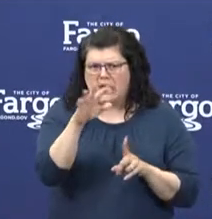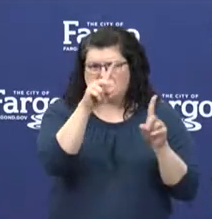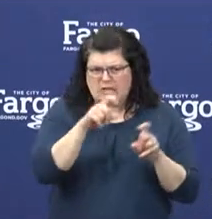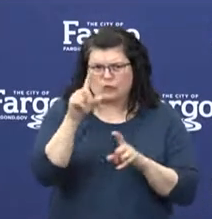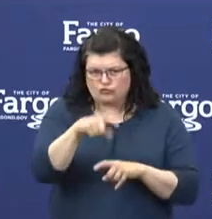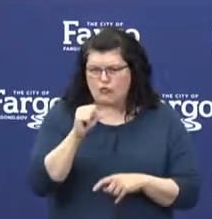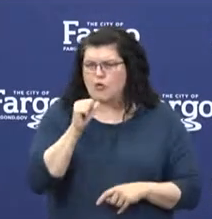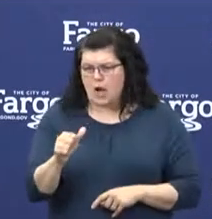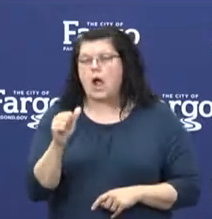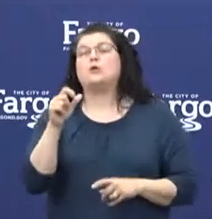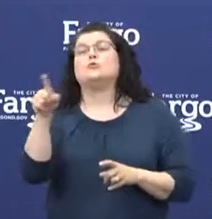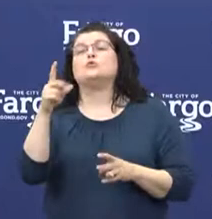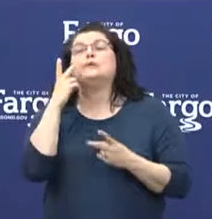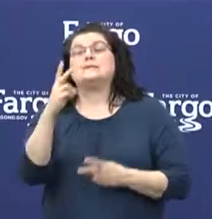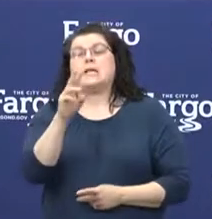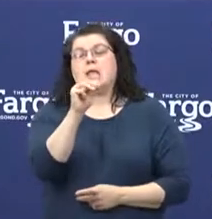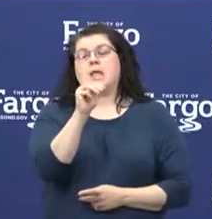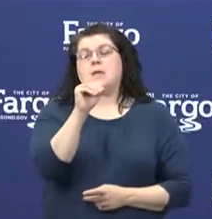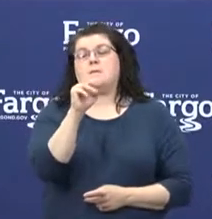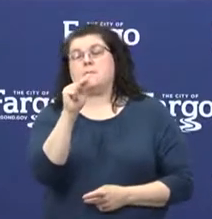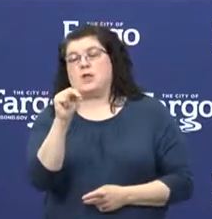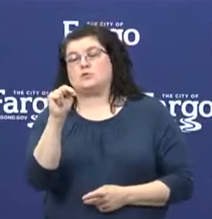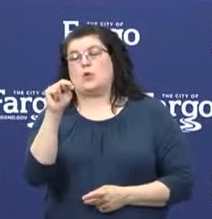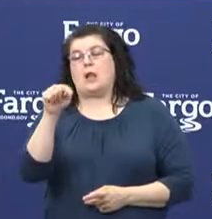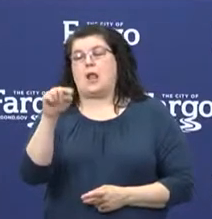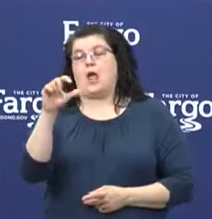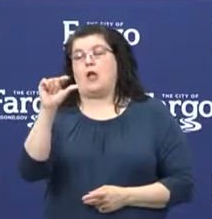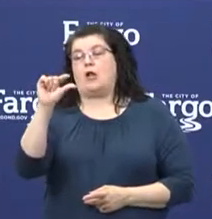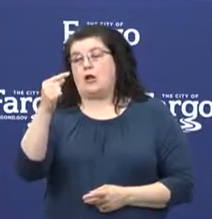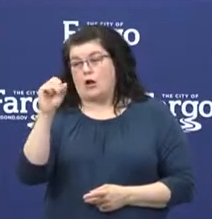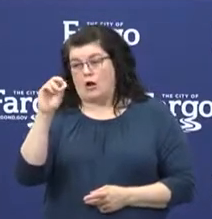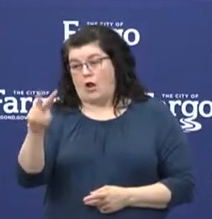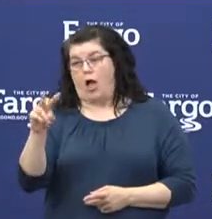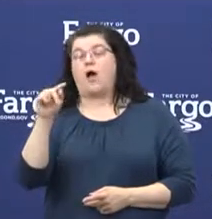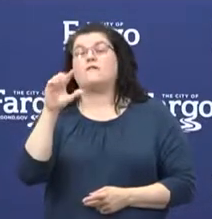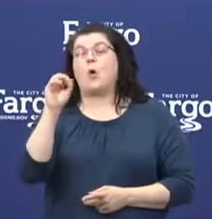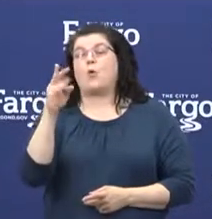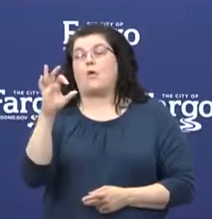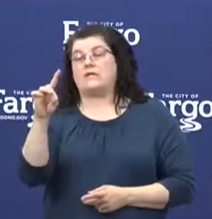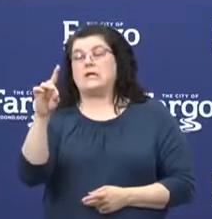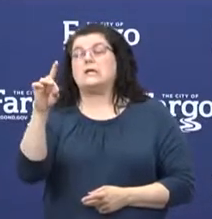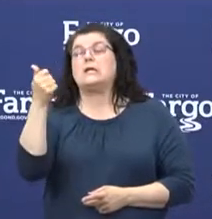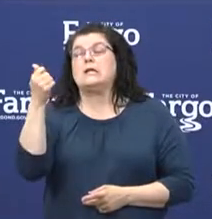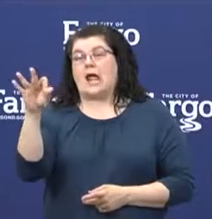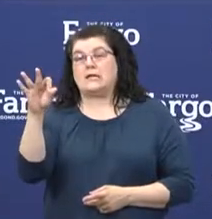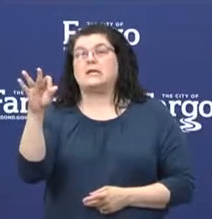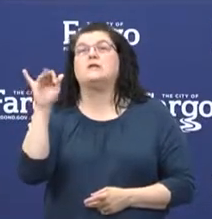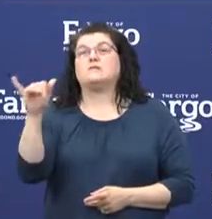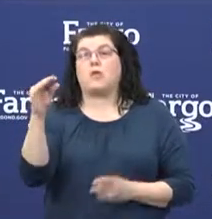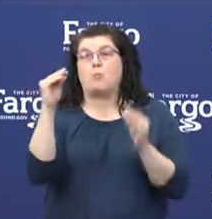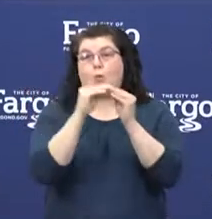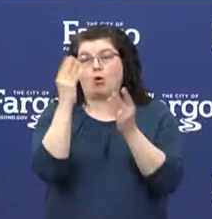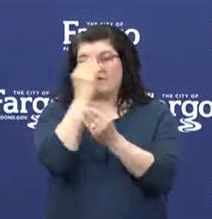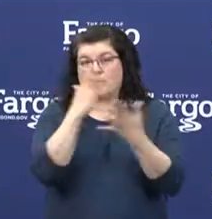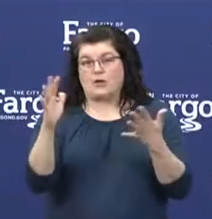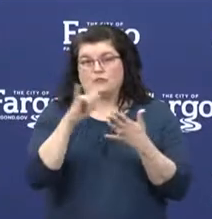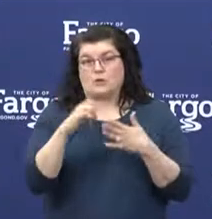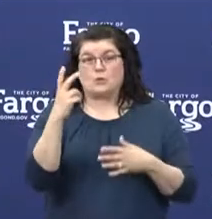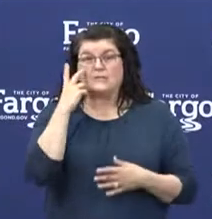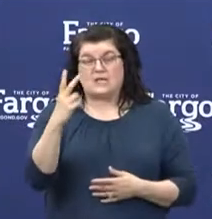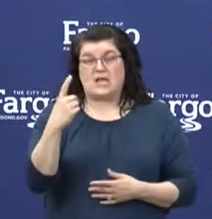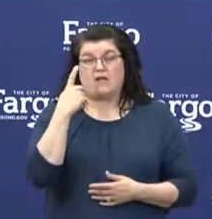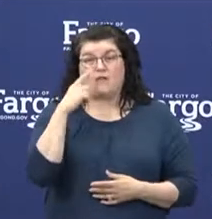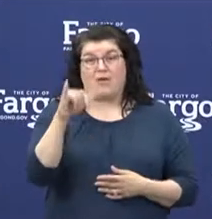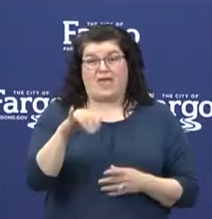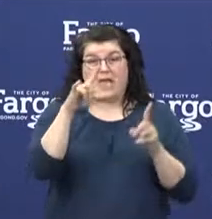.gov forward slash COVID-19 for more information and to view testing locations. Most of the testing